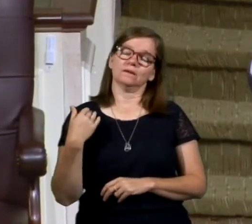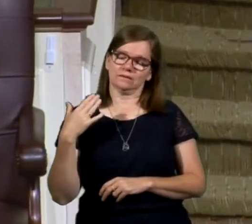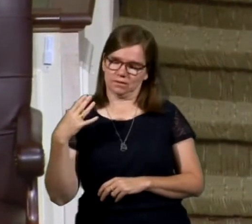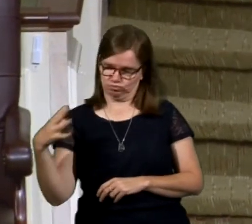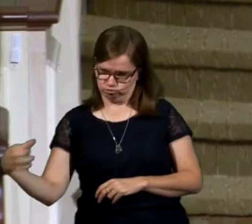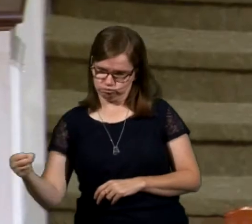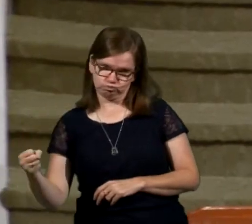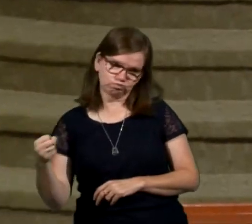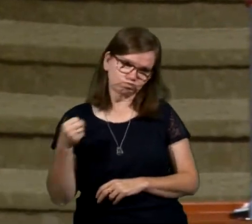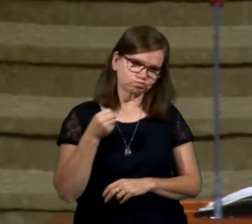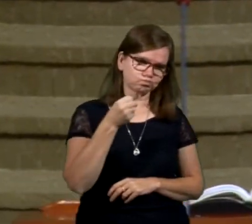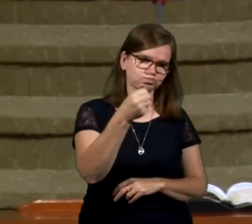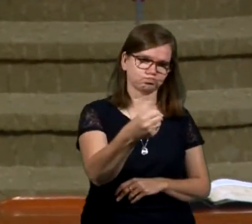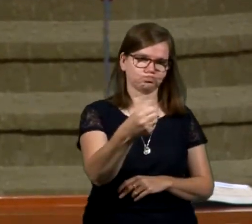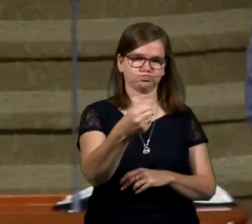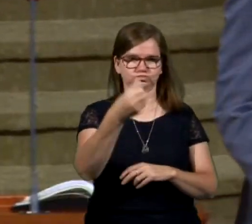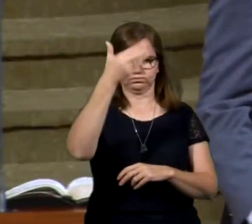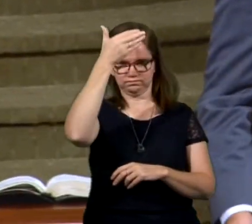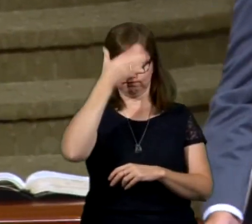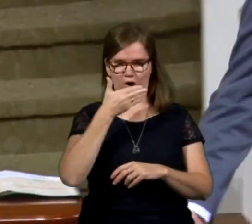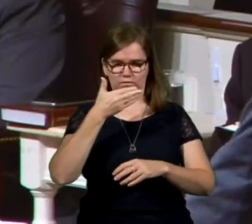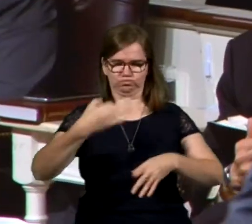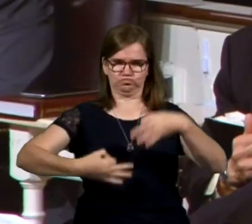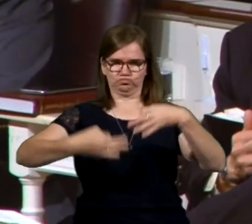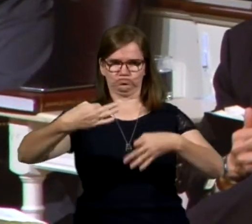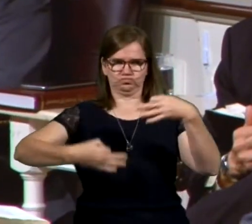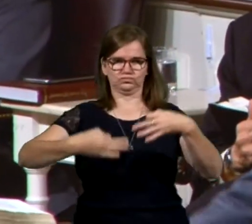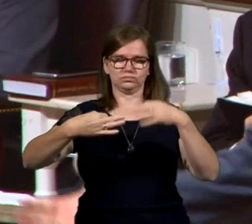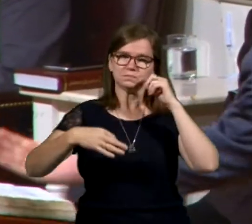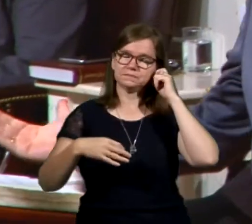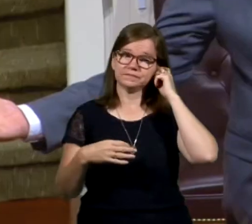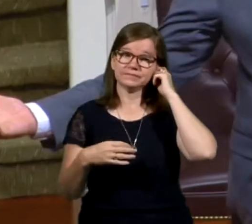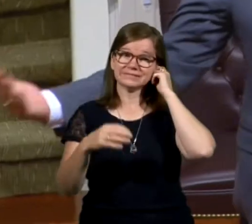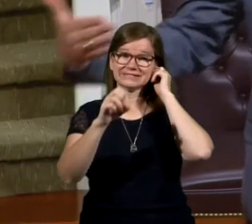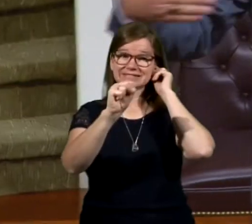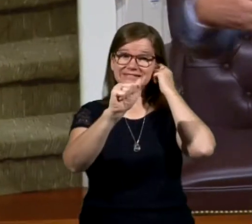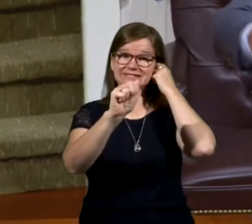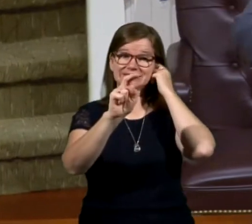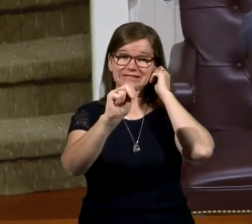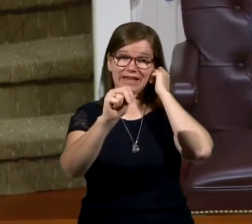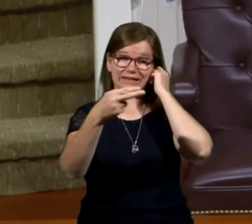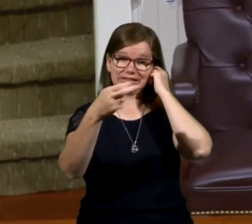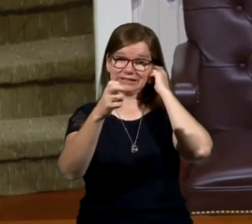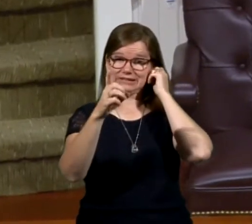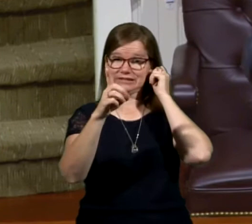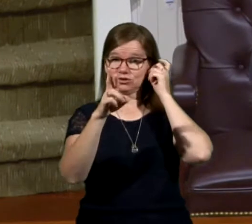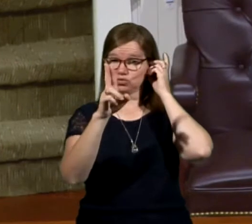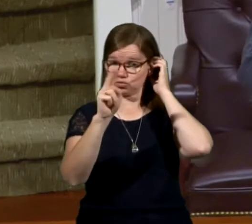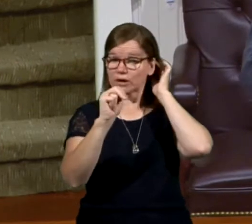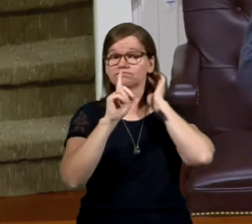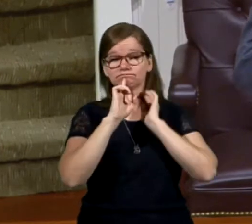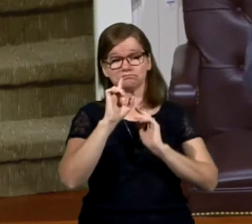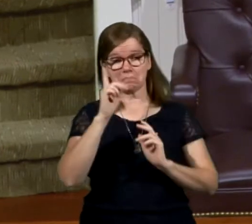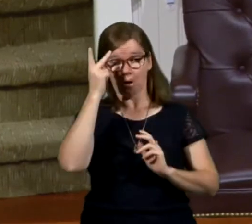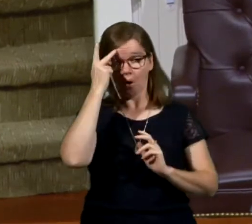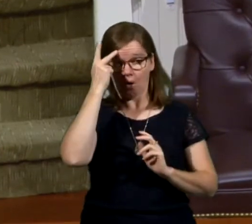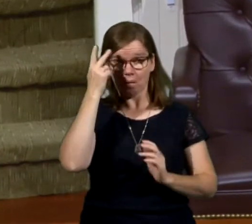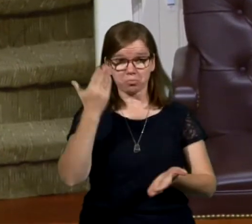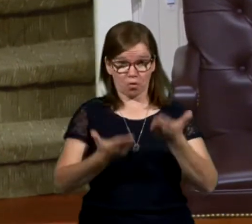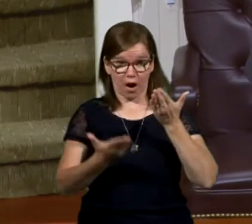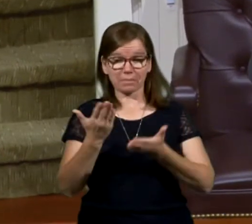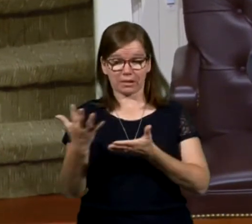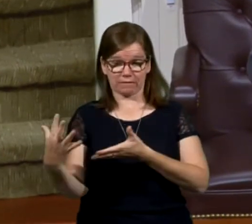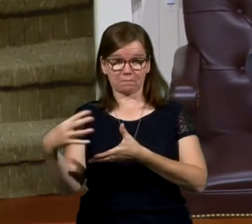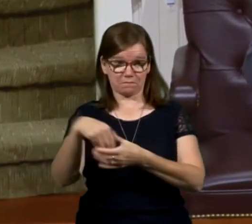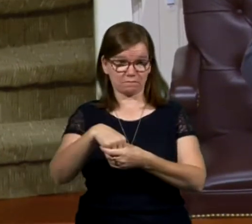tribune of the Sanhedrin. The Sanhedrin was a group that he was a part of, no doubt. Many people believe he was a